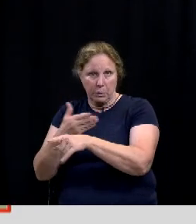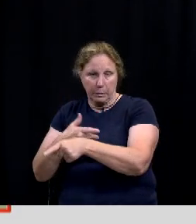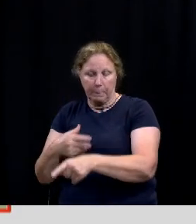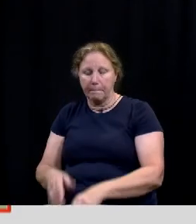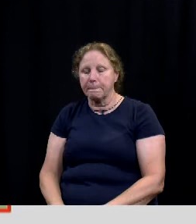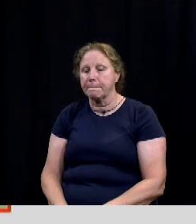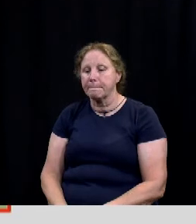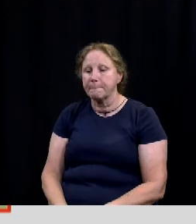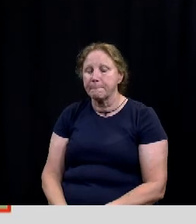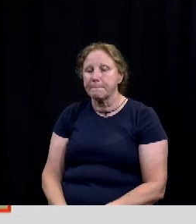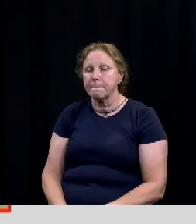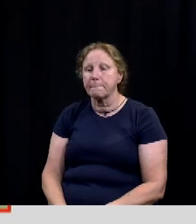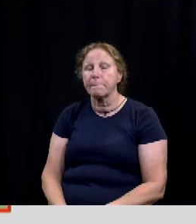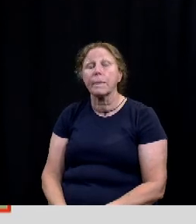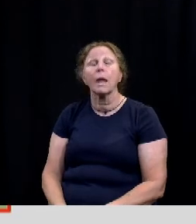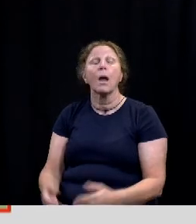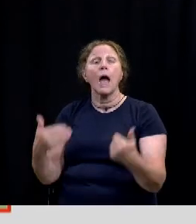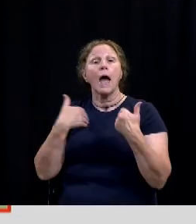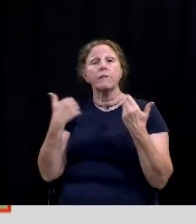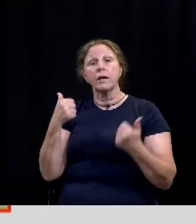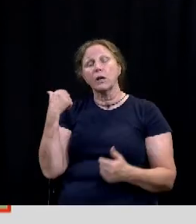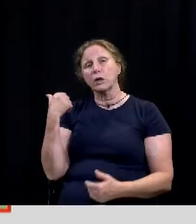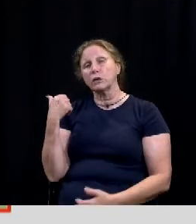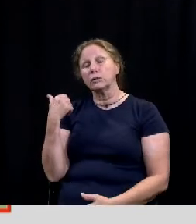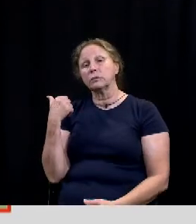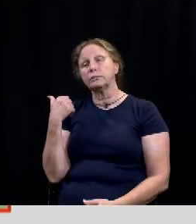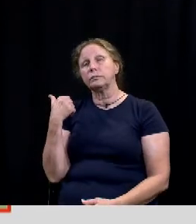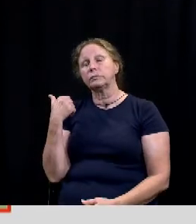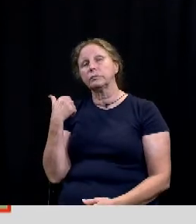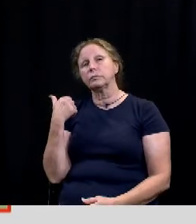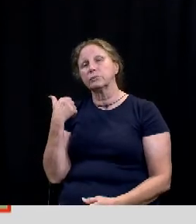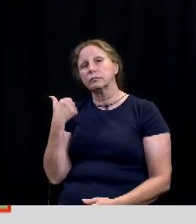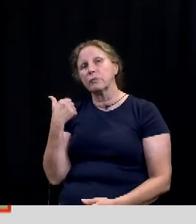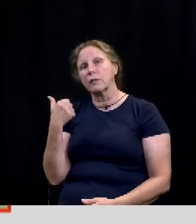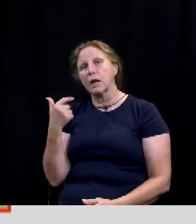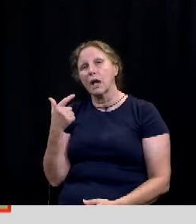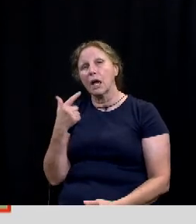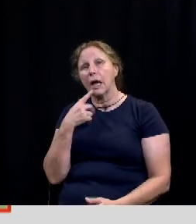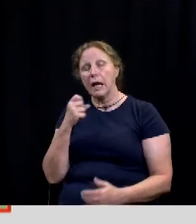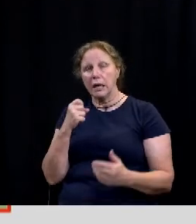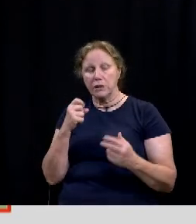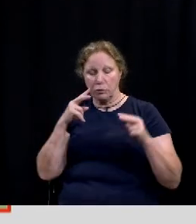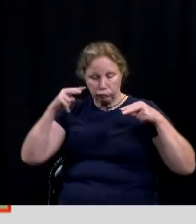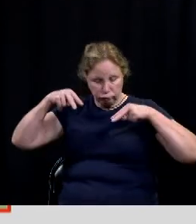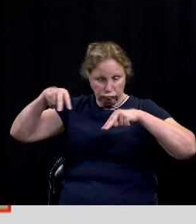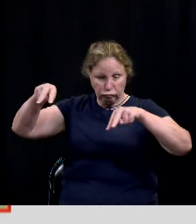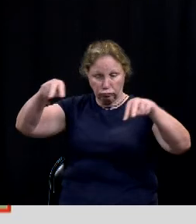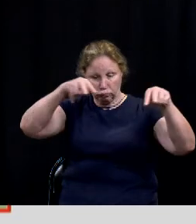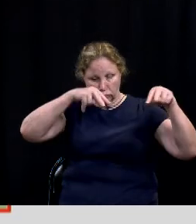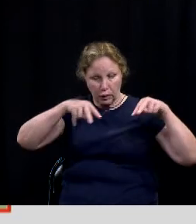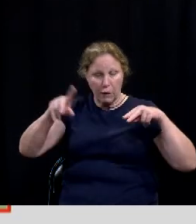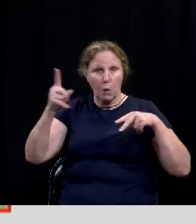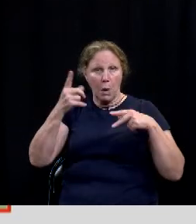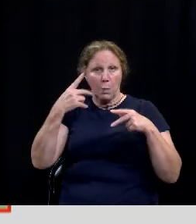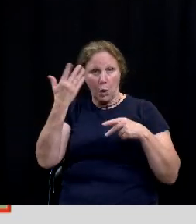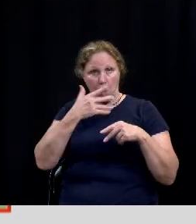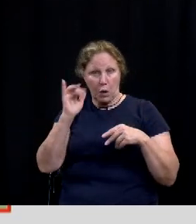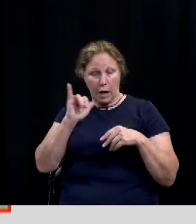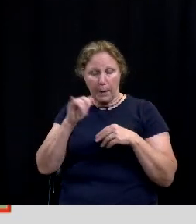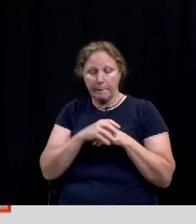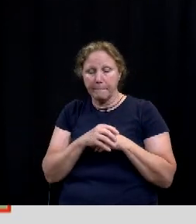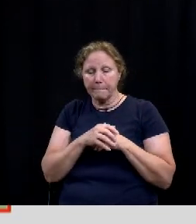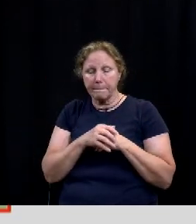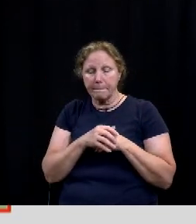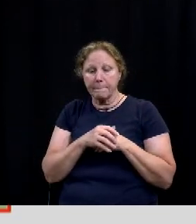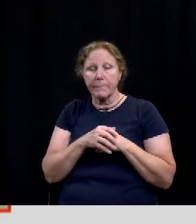uh uh so what we have here is a kind of high level overview of the central area of the holiday decor we'll be working with um we'll be